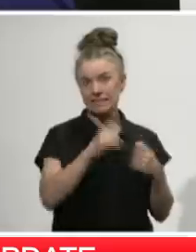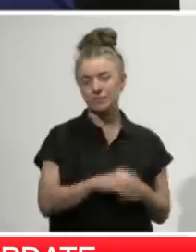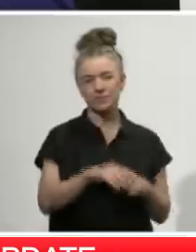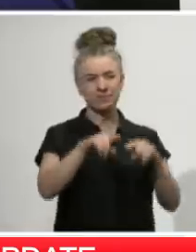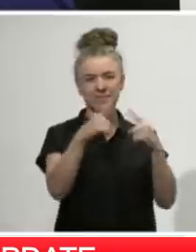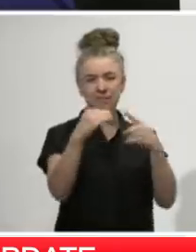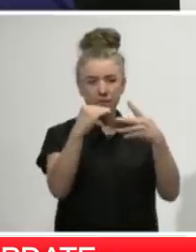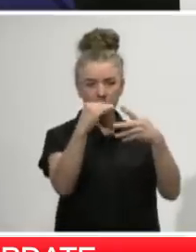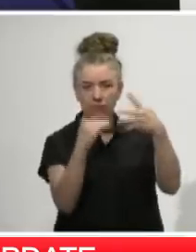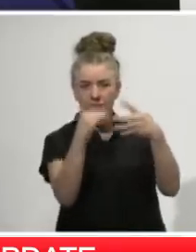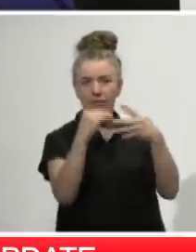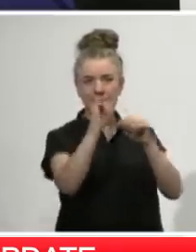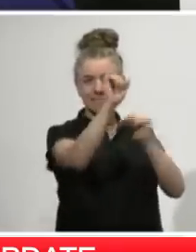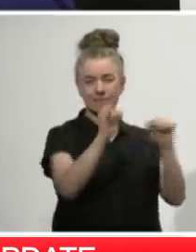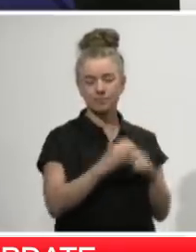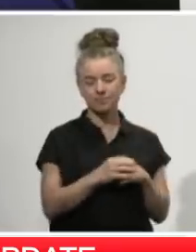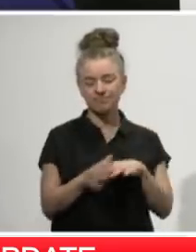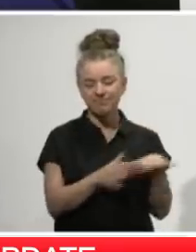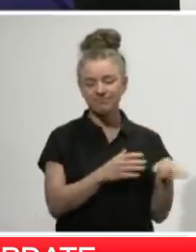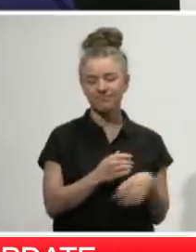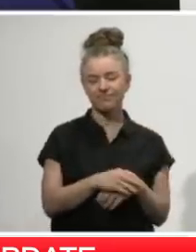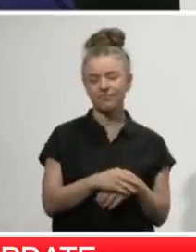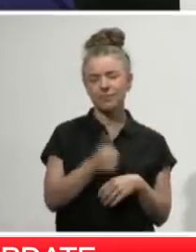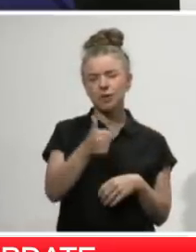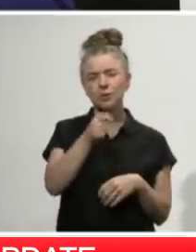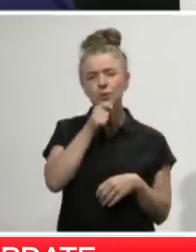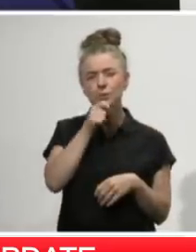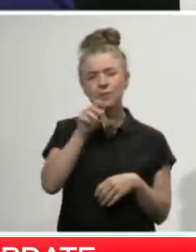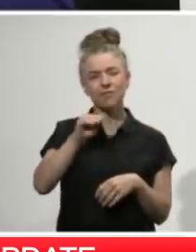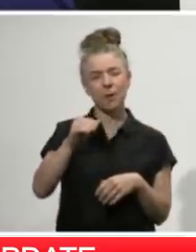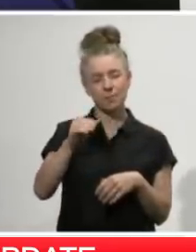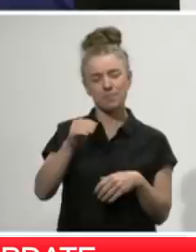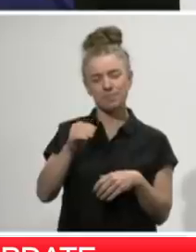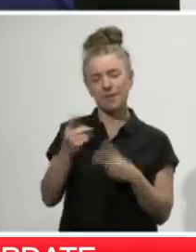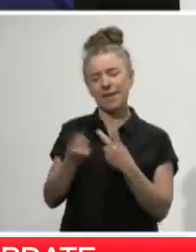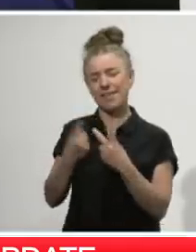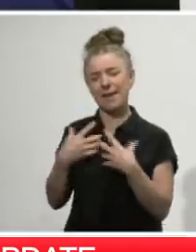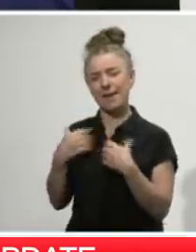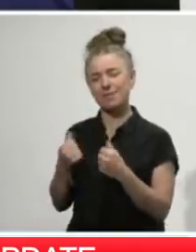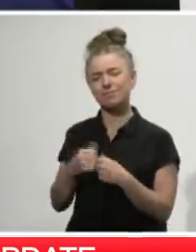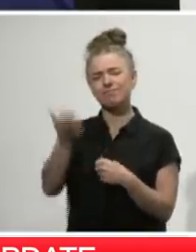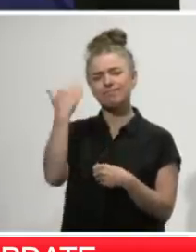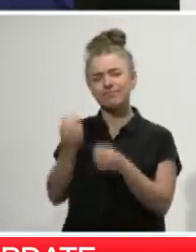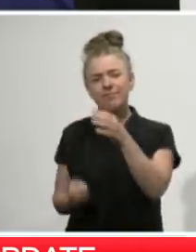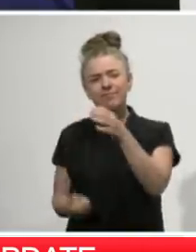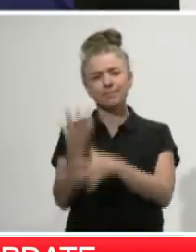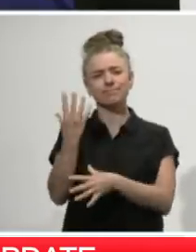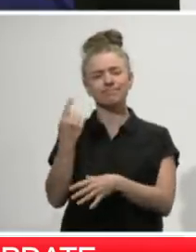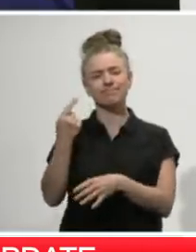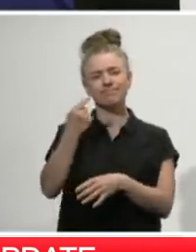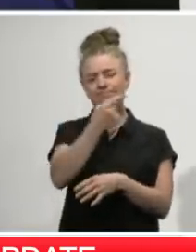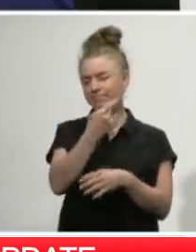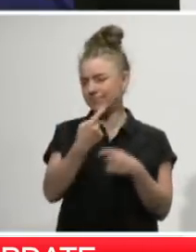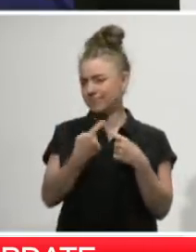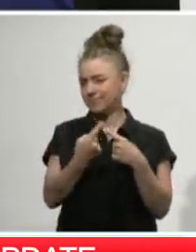Finally, some very good news from the wider health sector that I wanted to share today. The last patients involved in the Whakare White